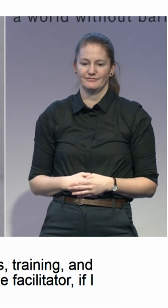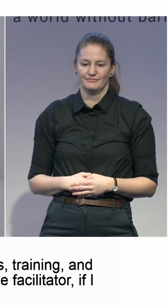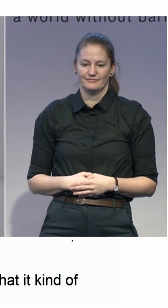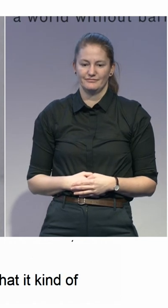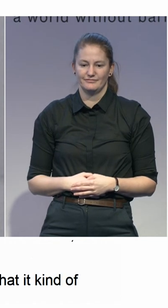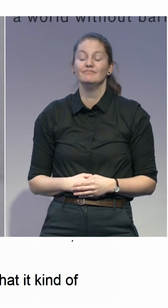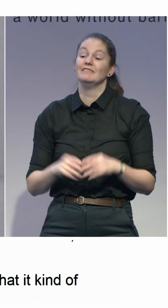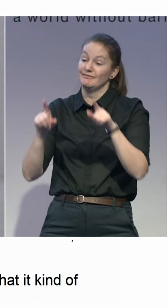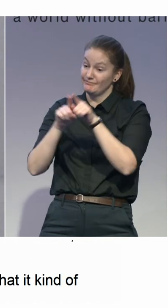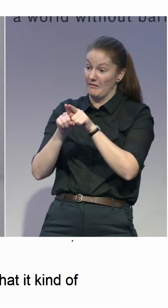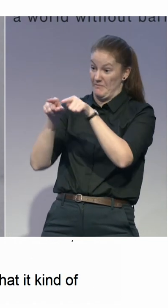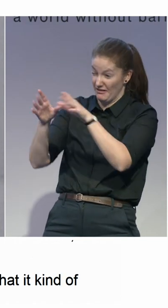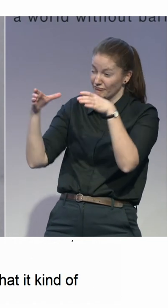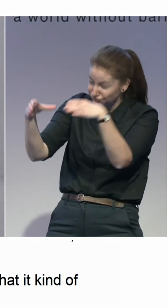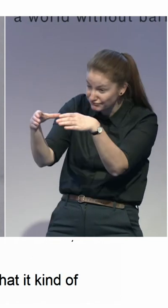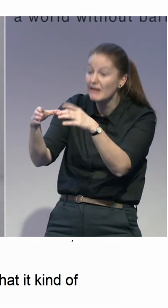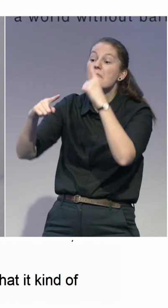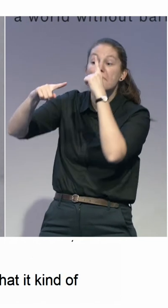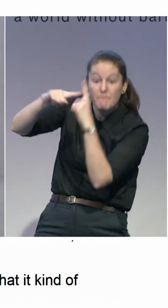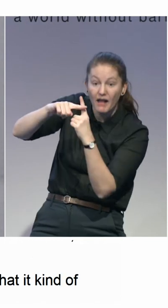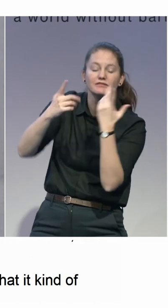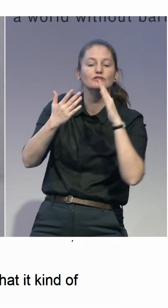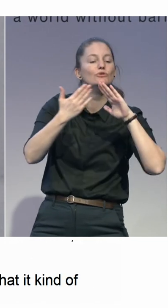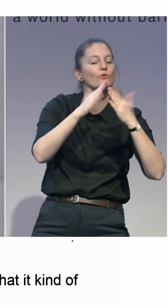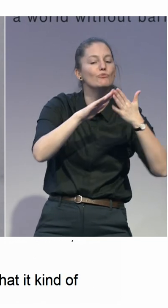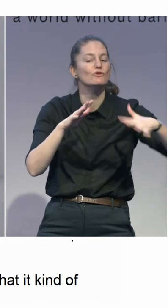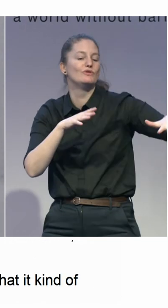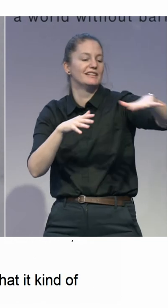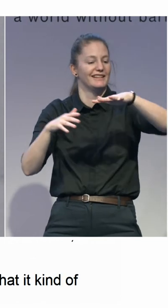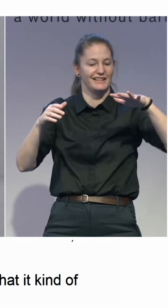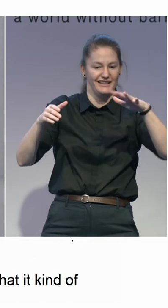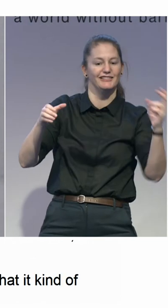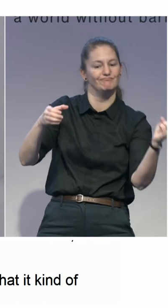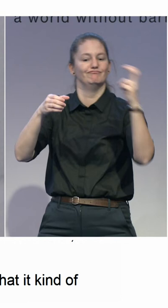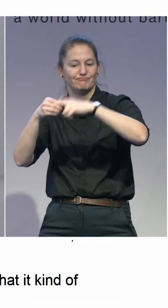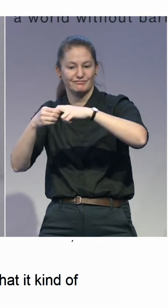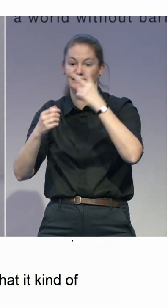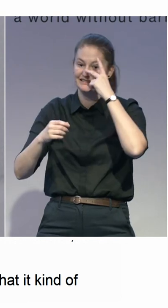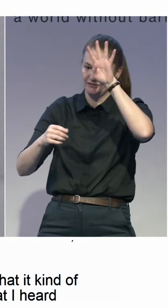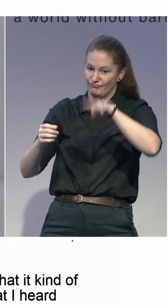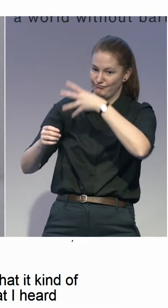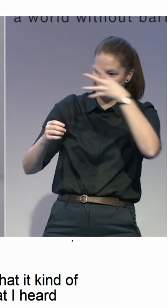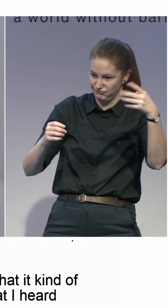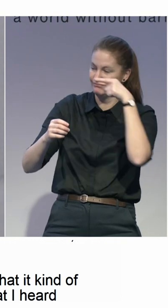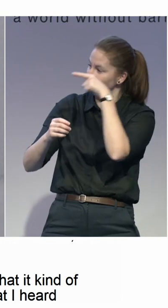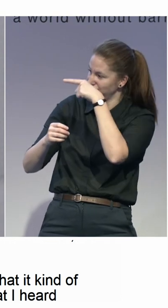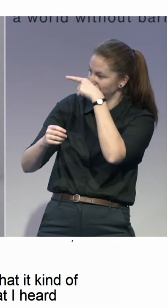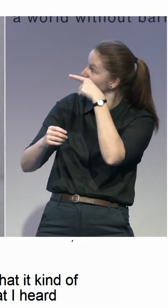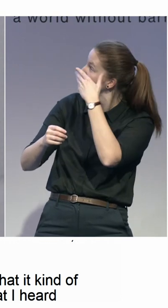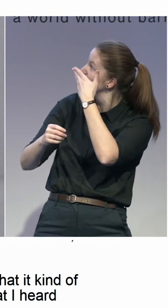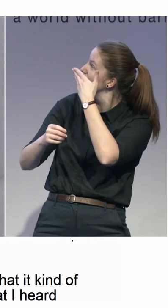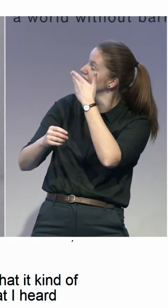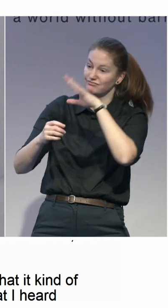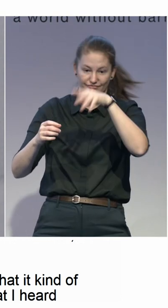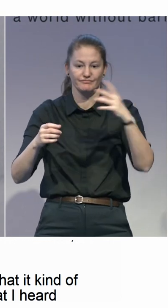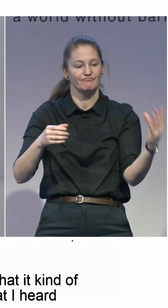a lot of involved levels. And what I heard was that including the community and educating